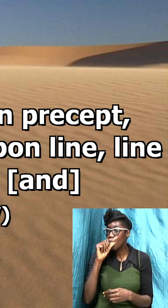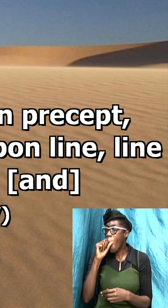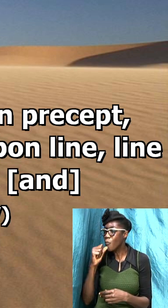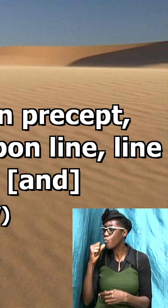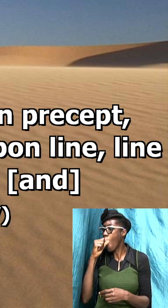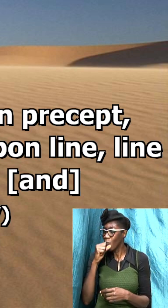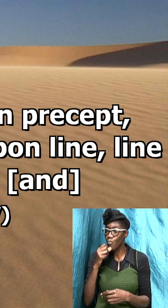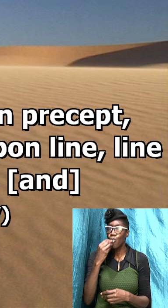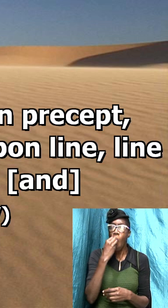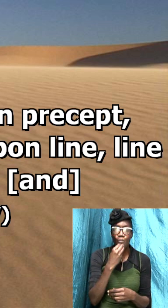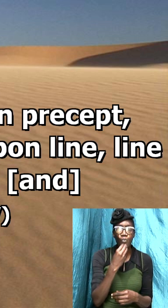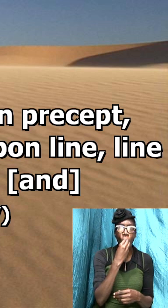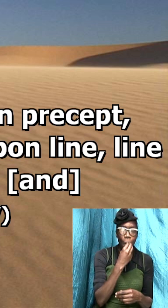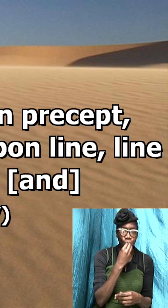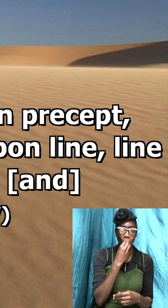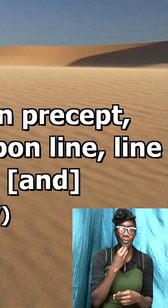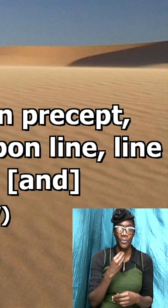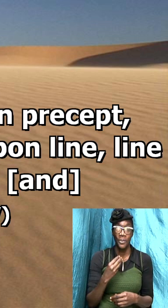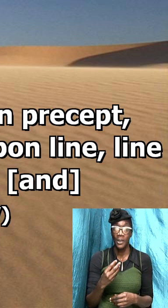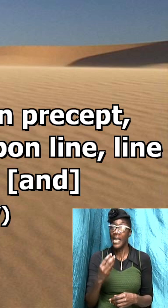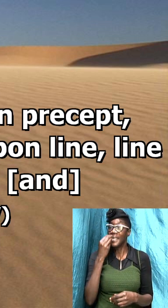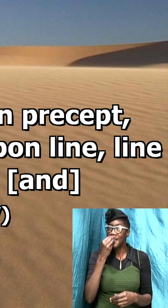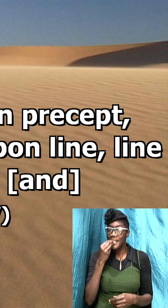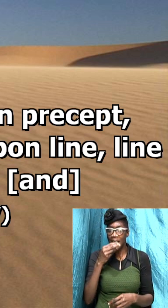start eating a hard food